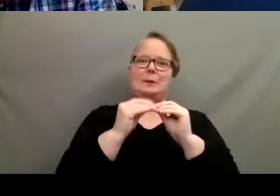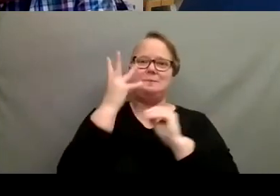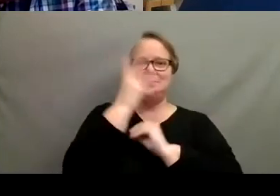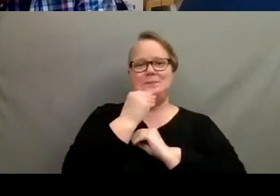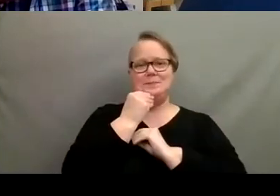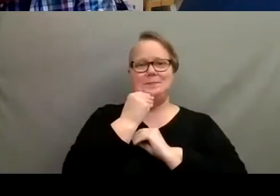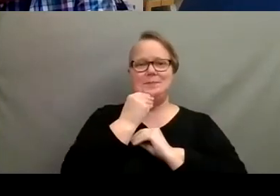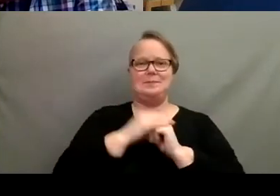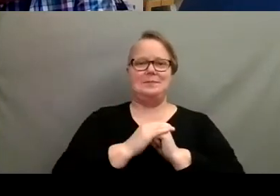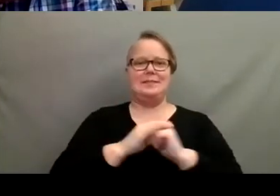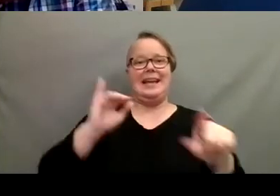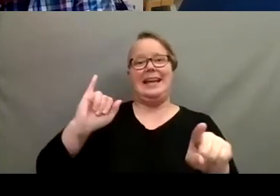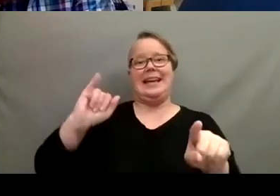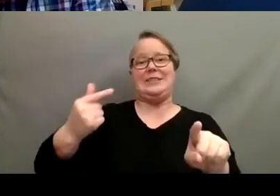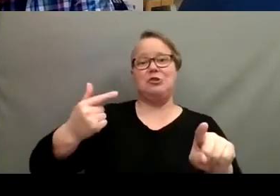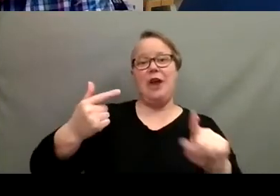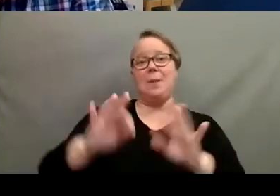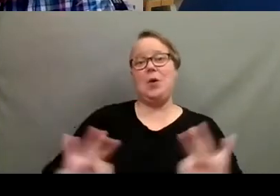Instagram worthy.